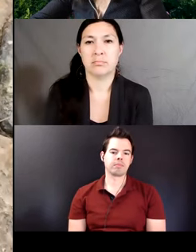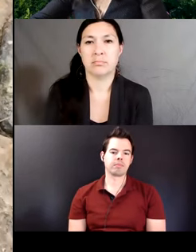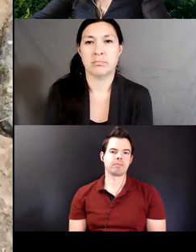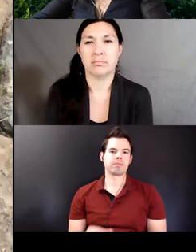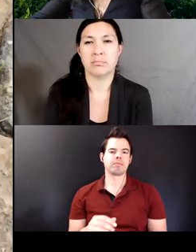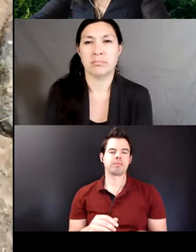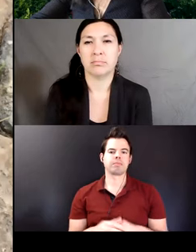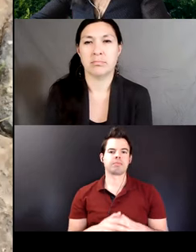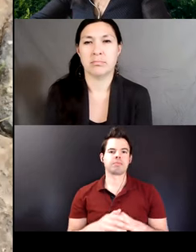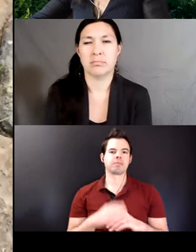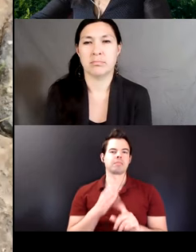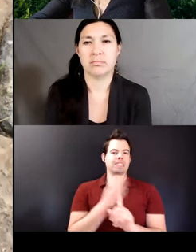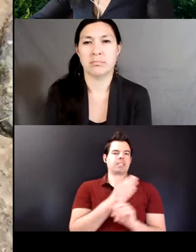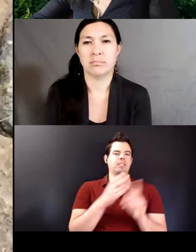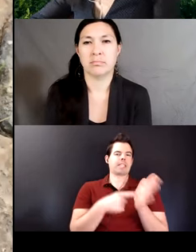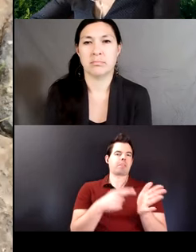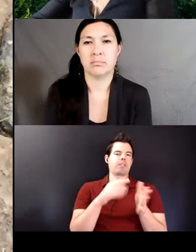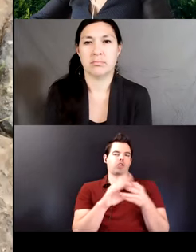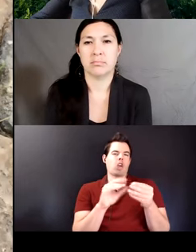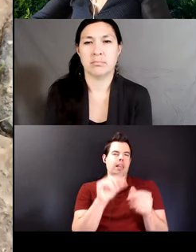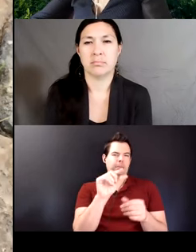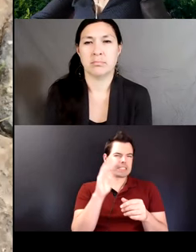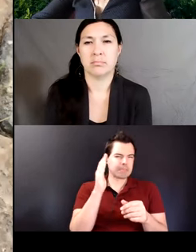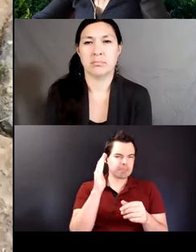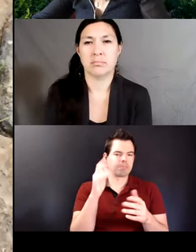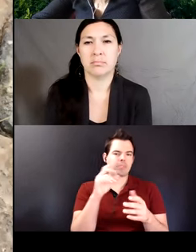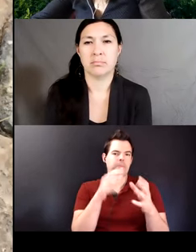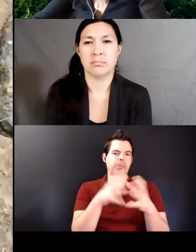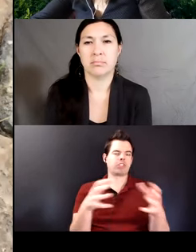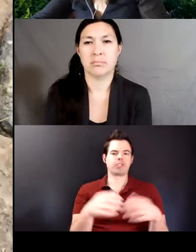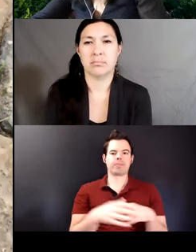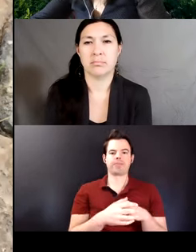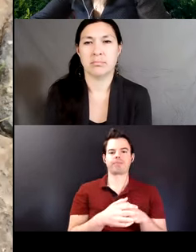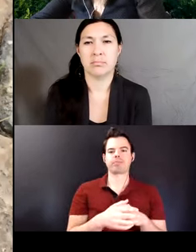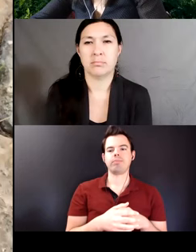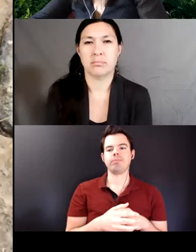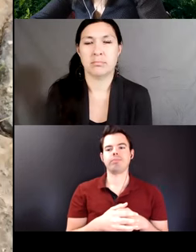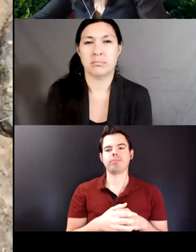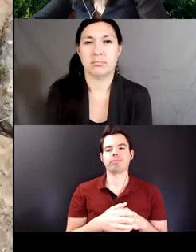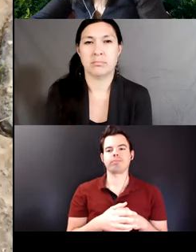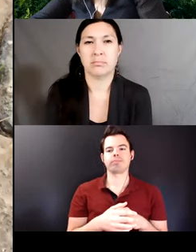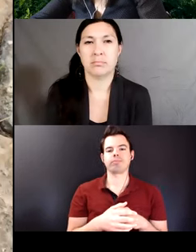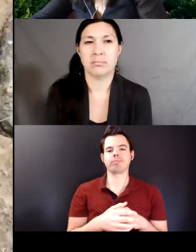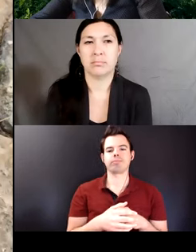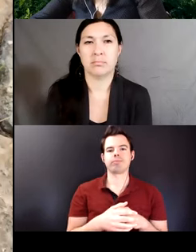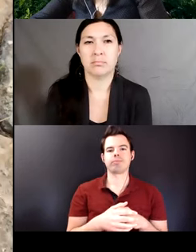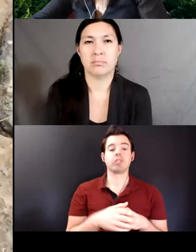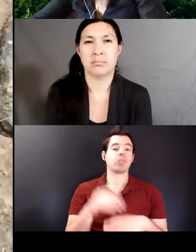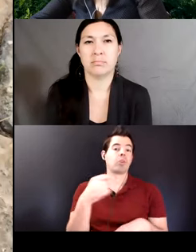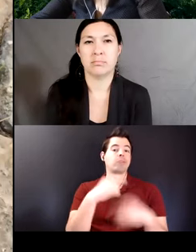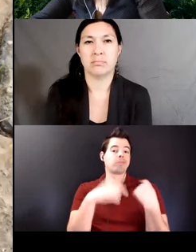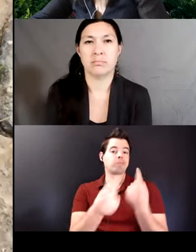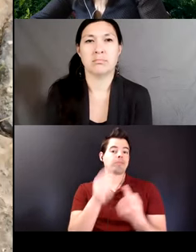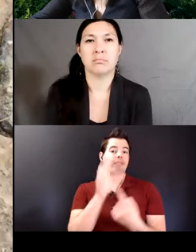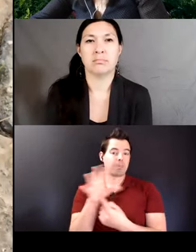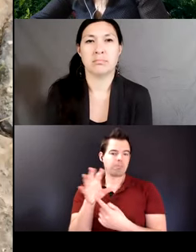I also audio document our day-to-day conversations to date I have documented 47 hours